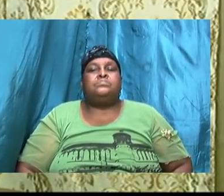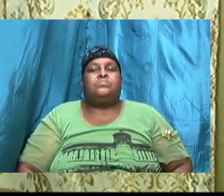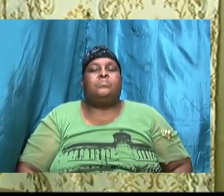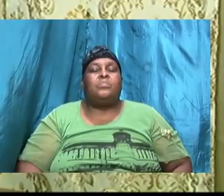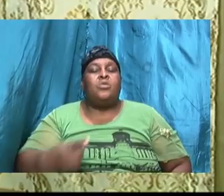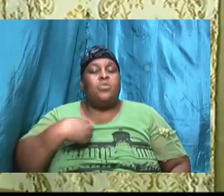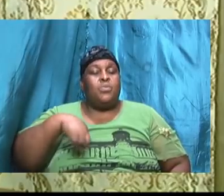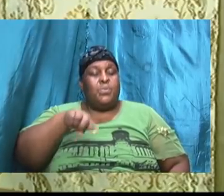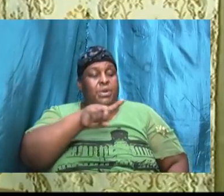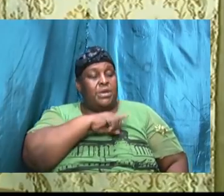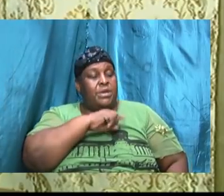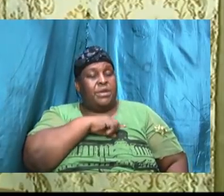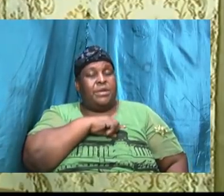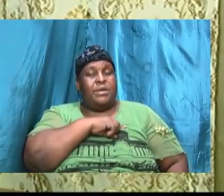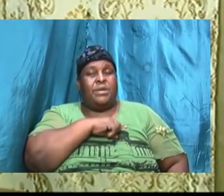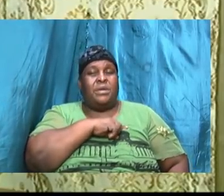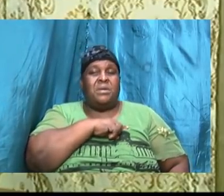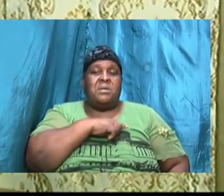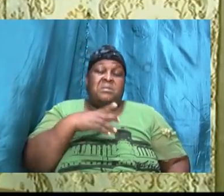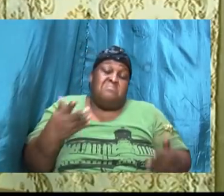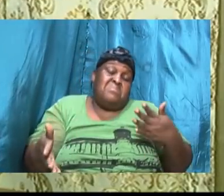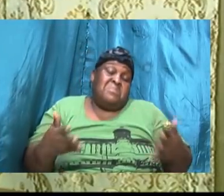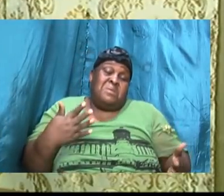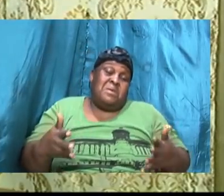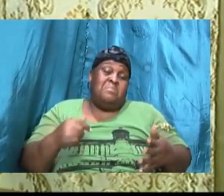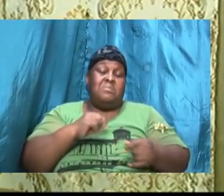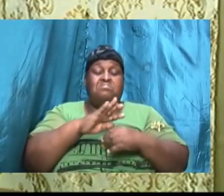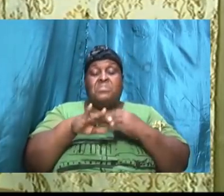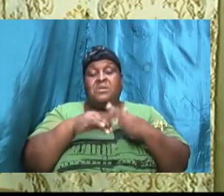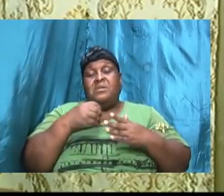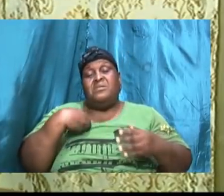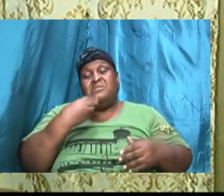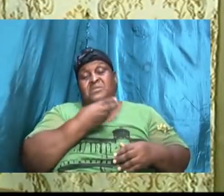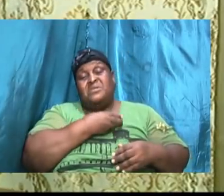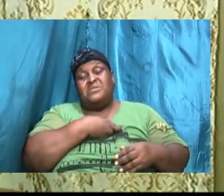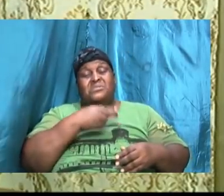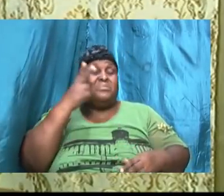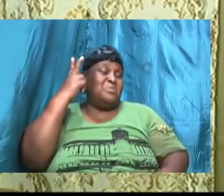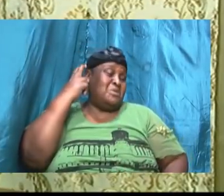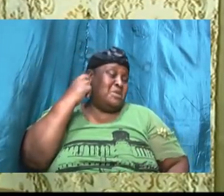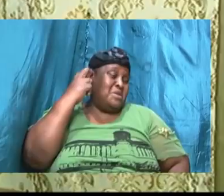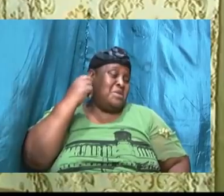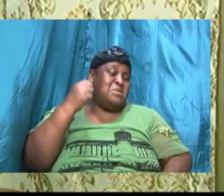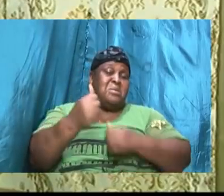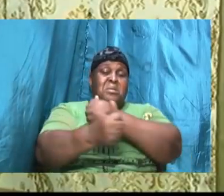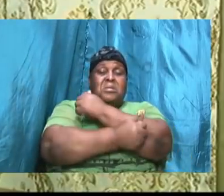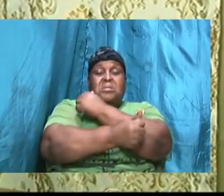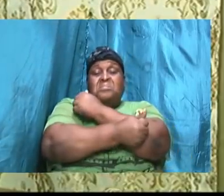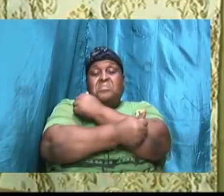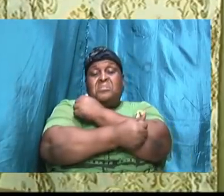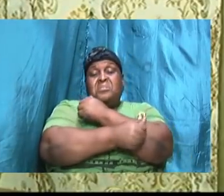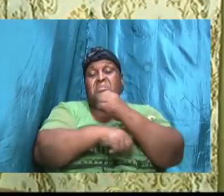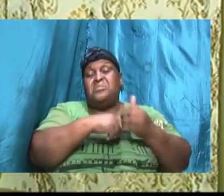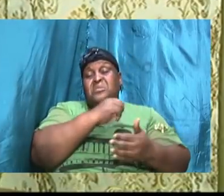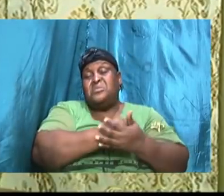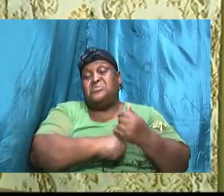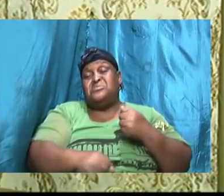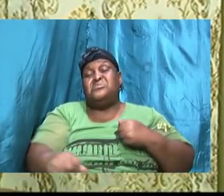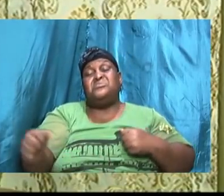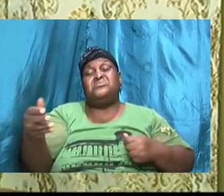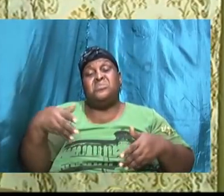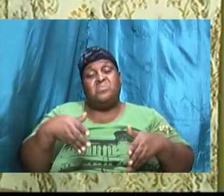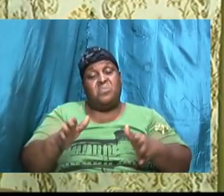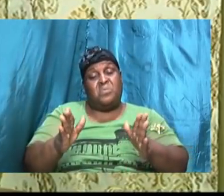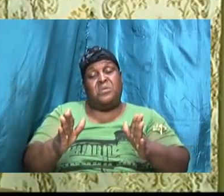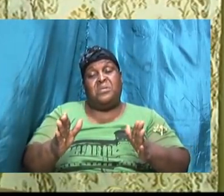probably all of us would have heard about Abraham in some form or another